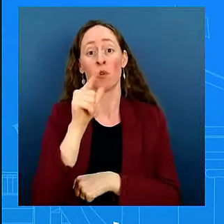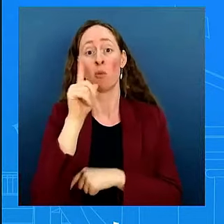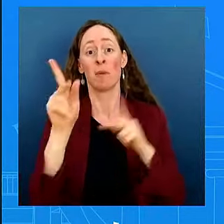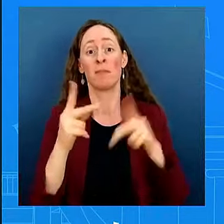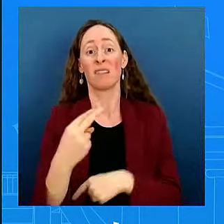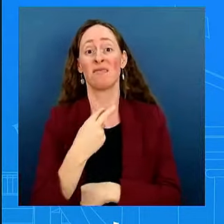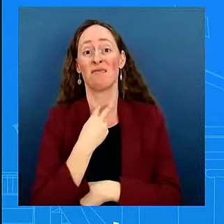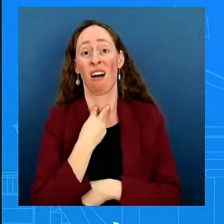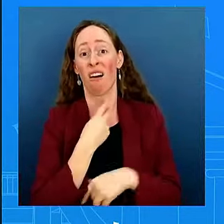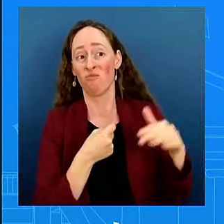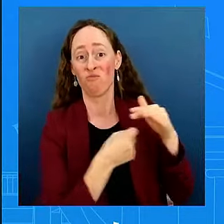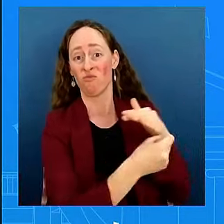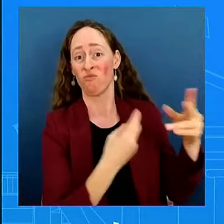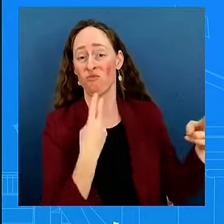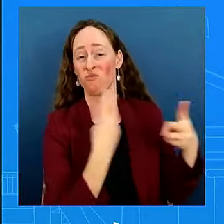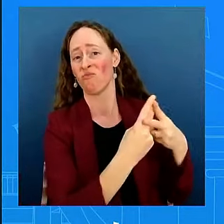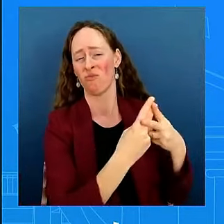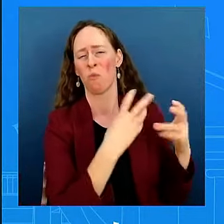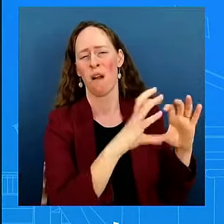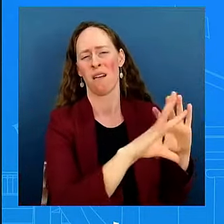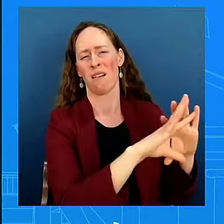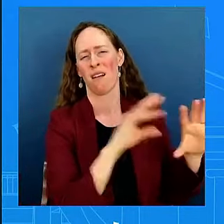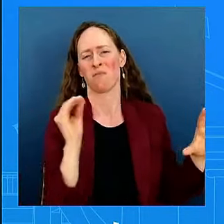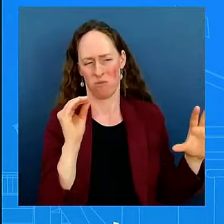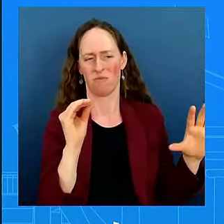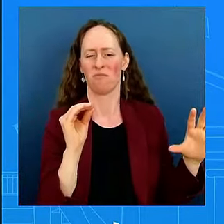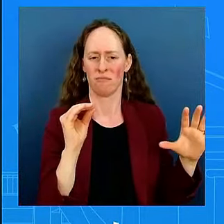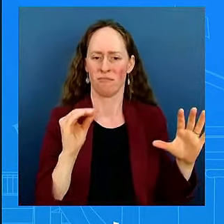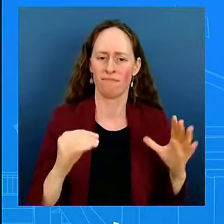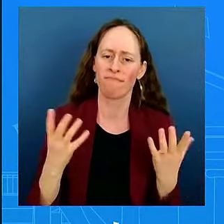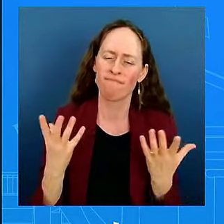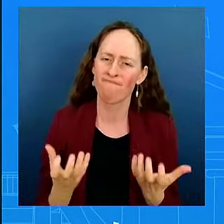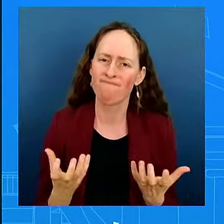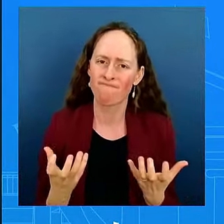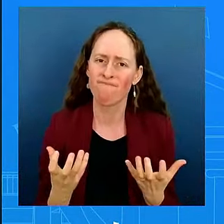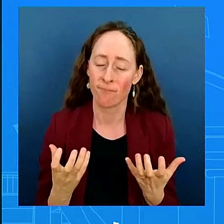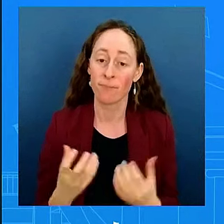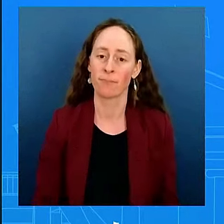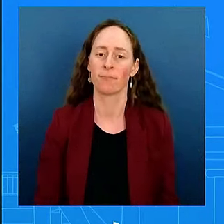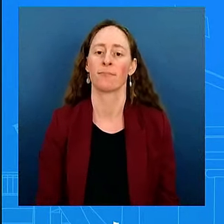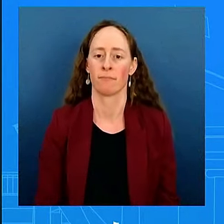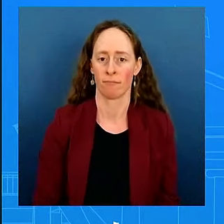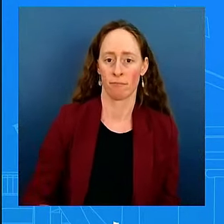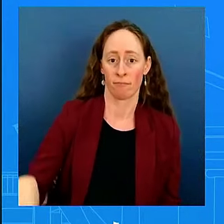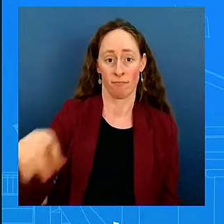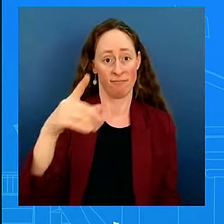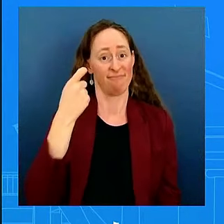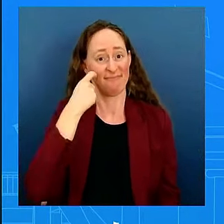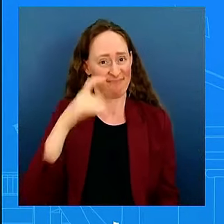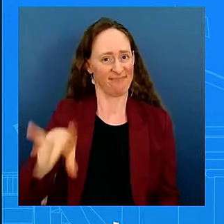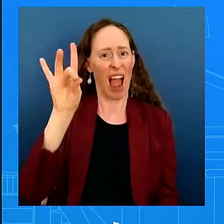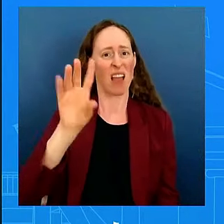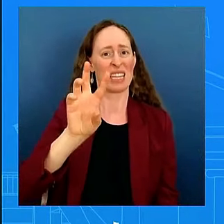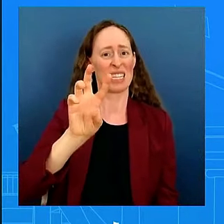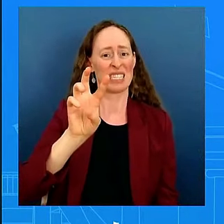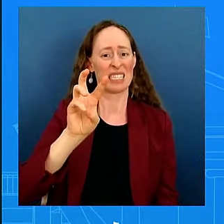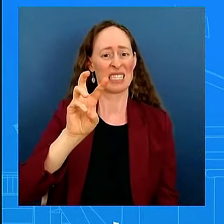what we, you know, the story that came out over the weekend of these six hostages, obviously one of them being an American